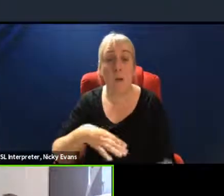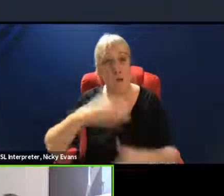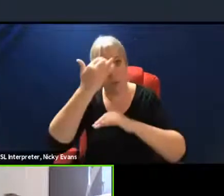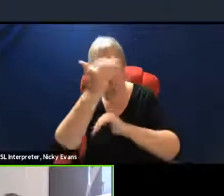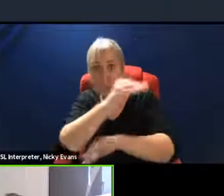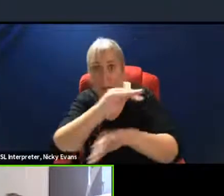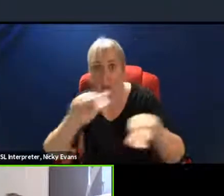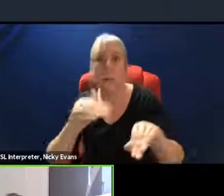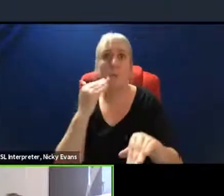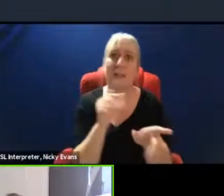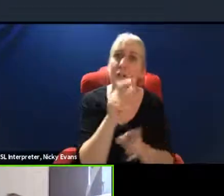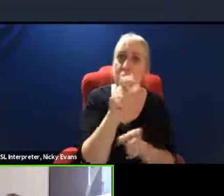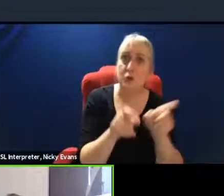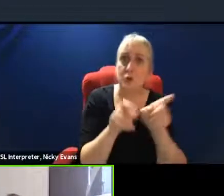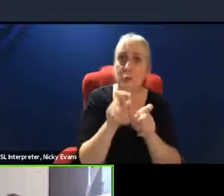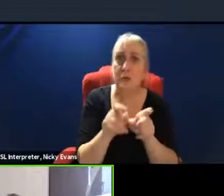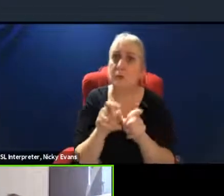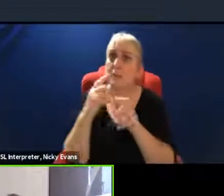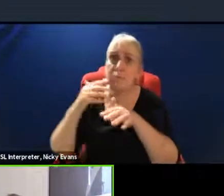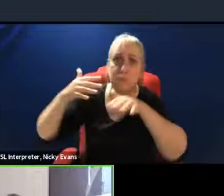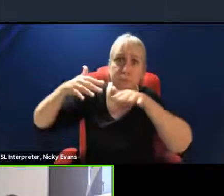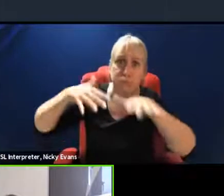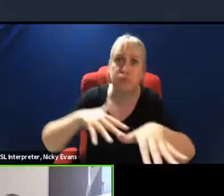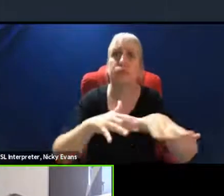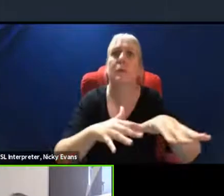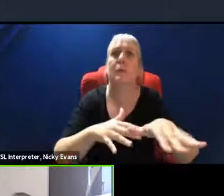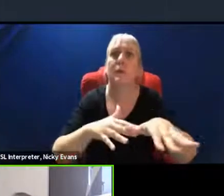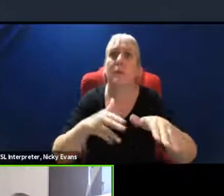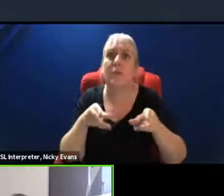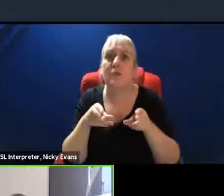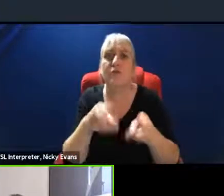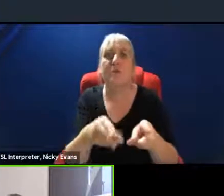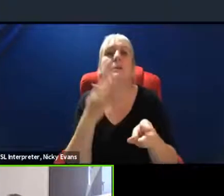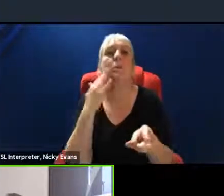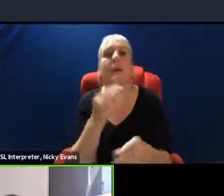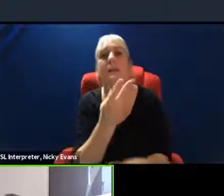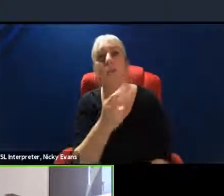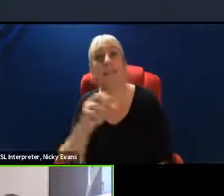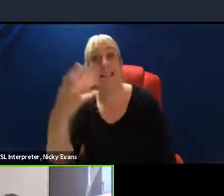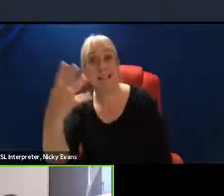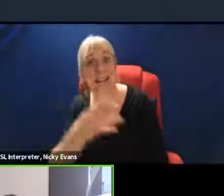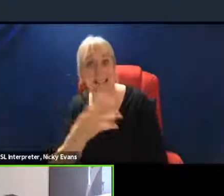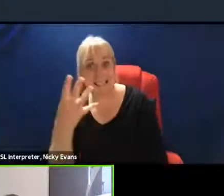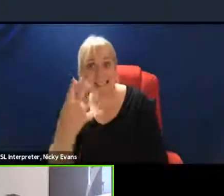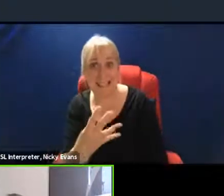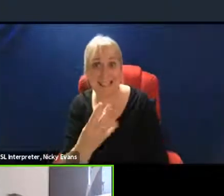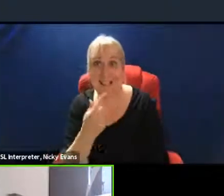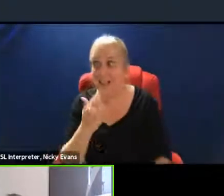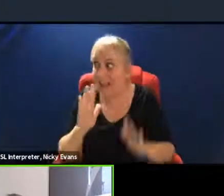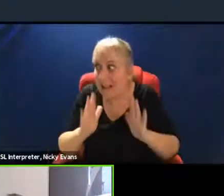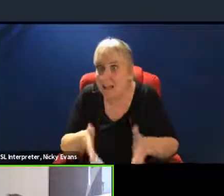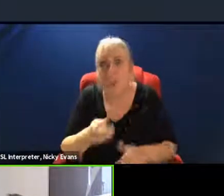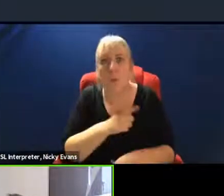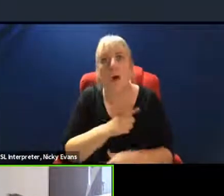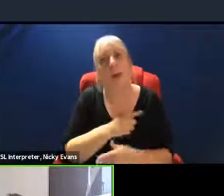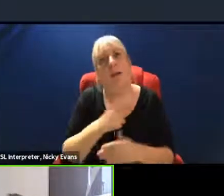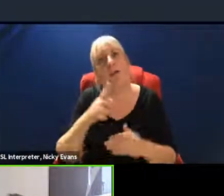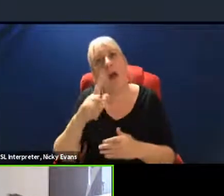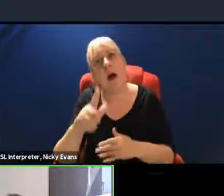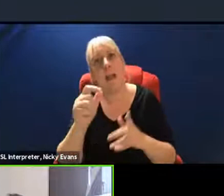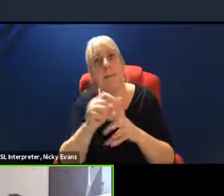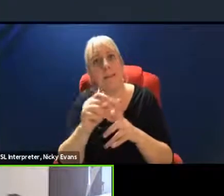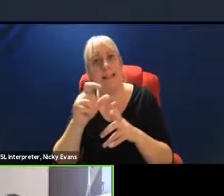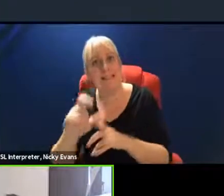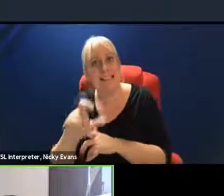streets in 2018, in 2019, I should say, they did so in response to the IPCC Special Report of